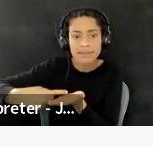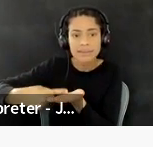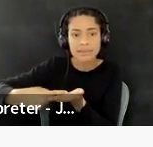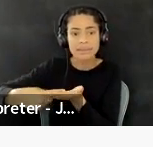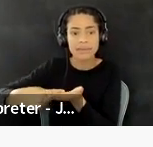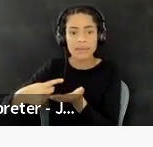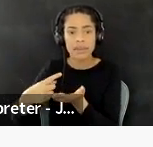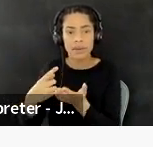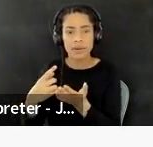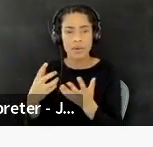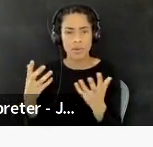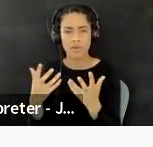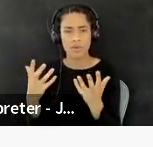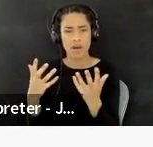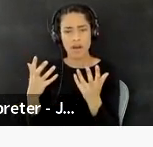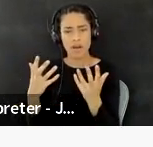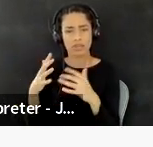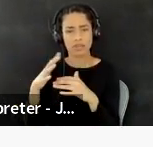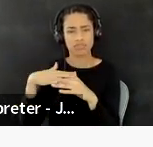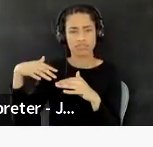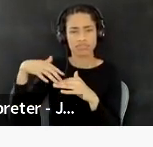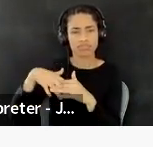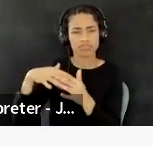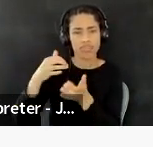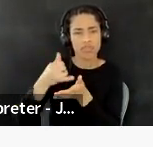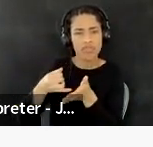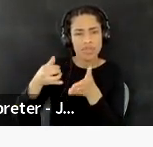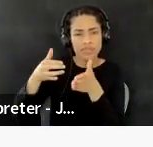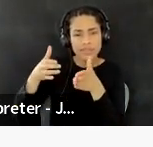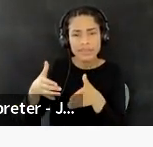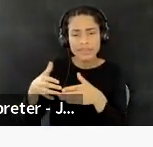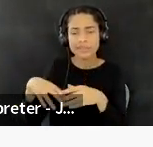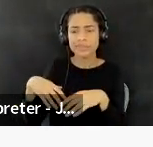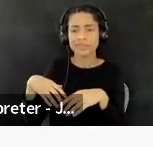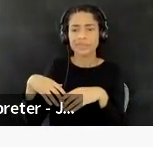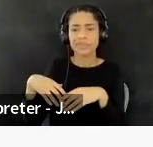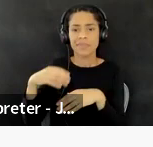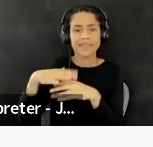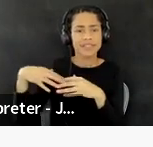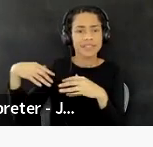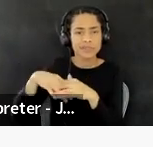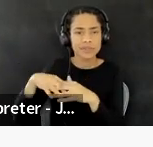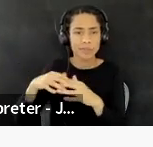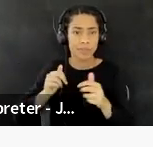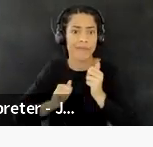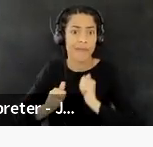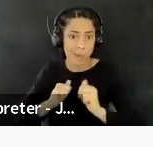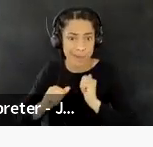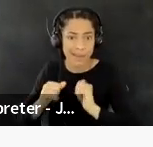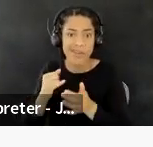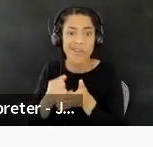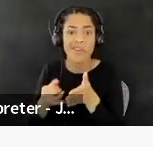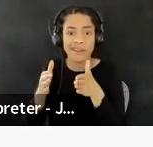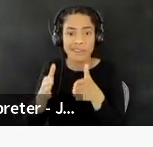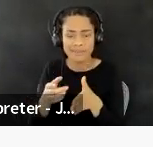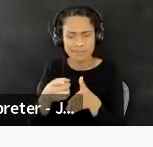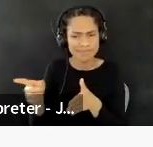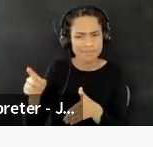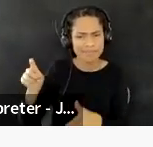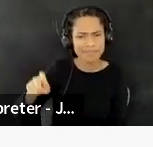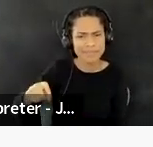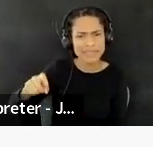what do indigenous artists and an indigenous performing artists need, um, to,